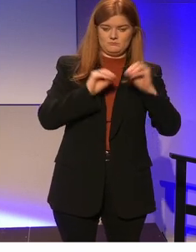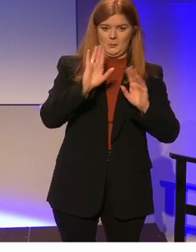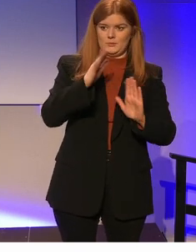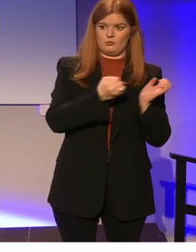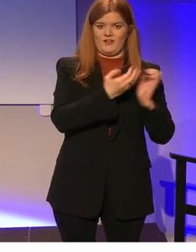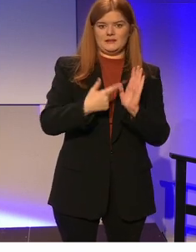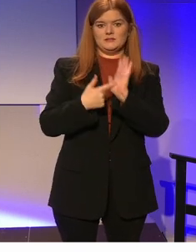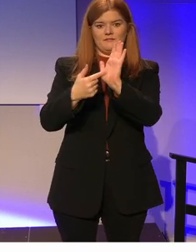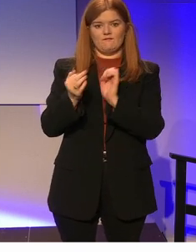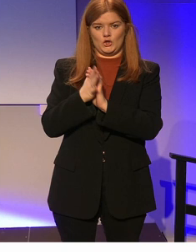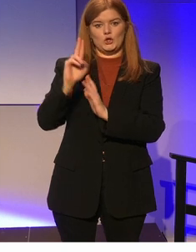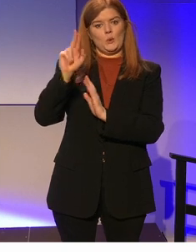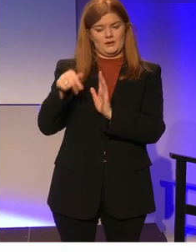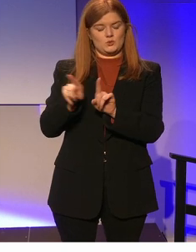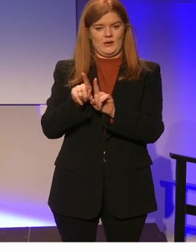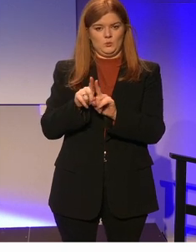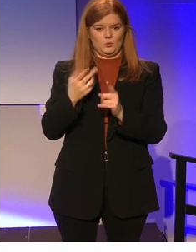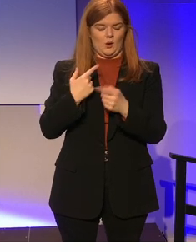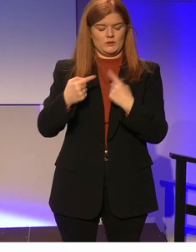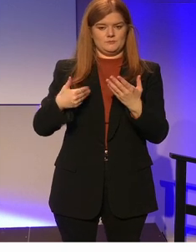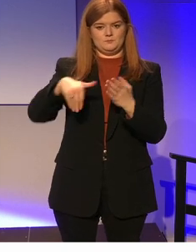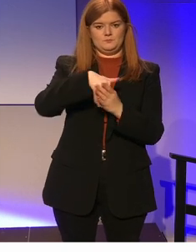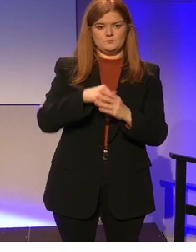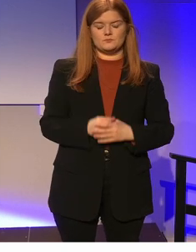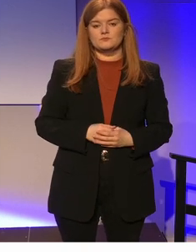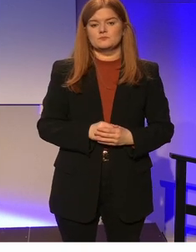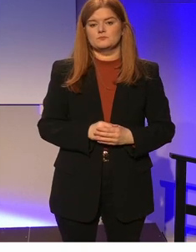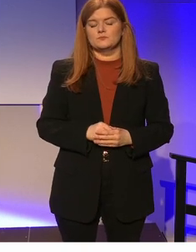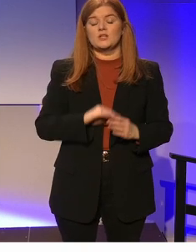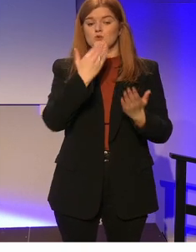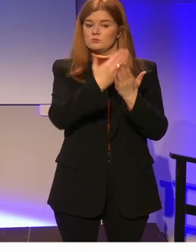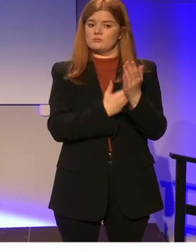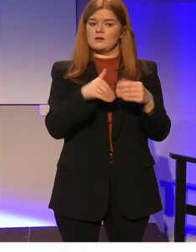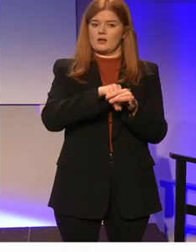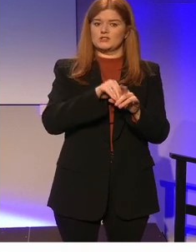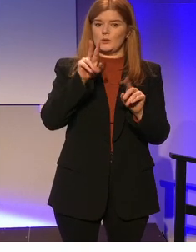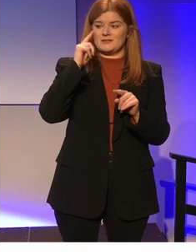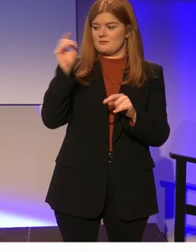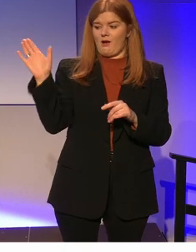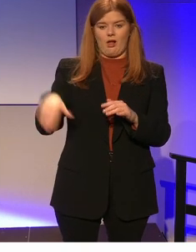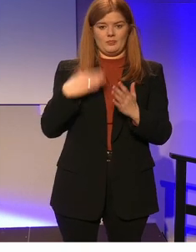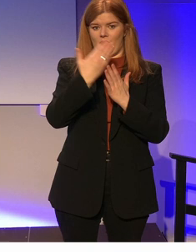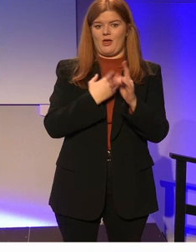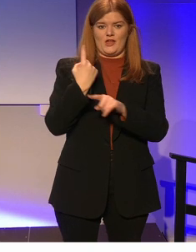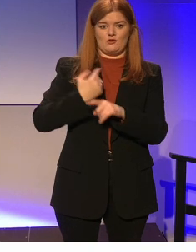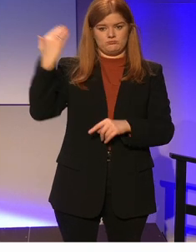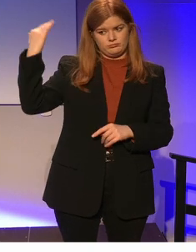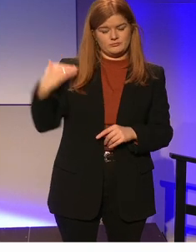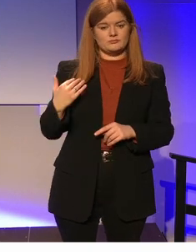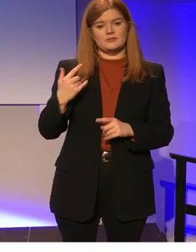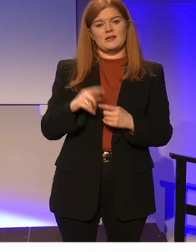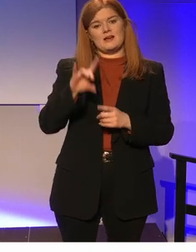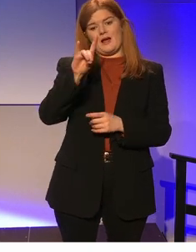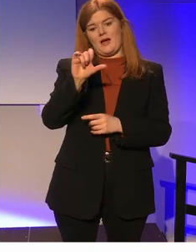to provide in terms of this to the UN also. The legislative context, you'll see all of the legislation there. And